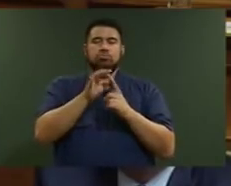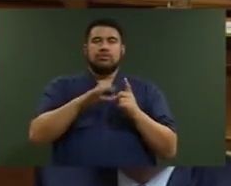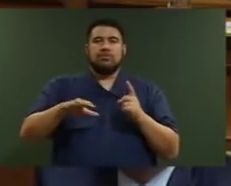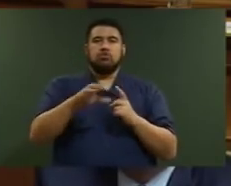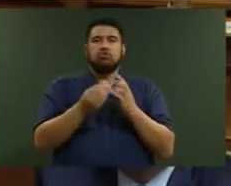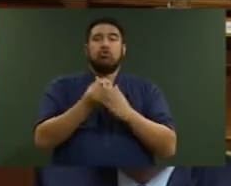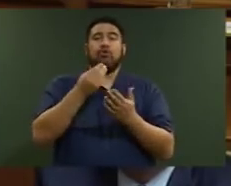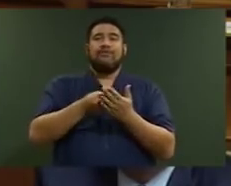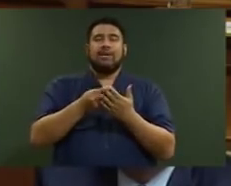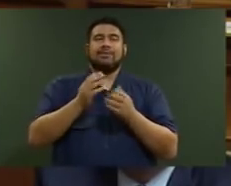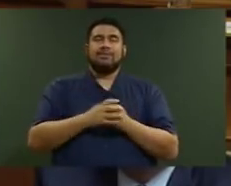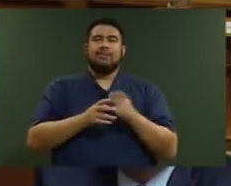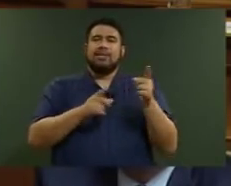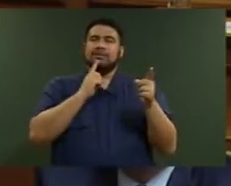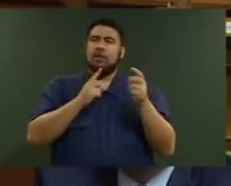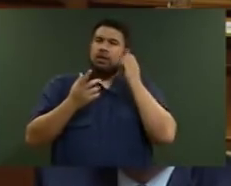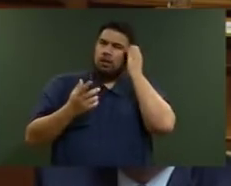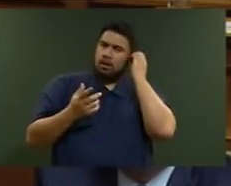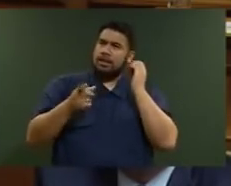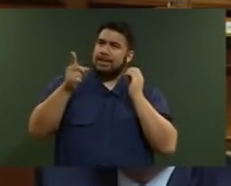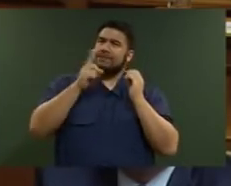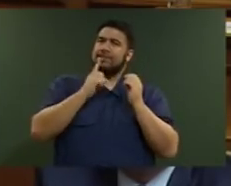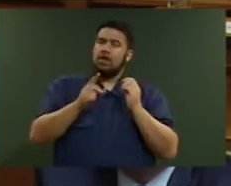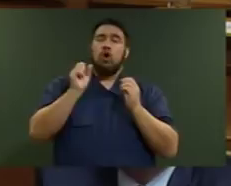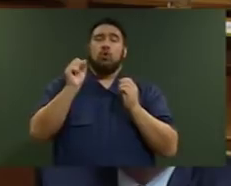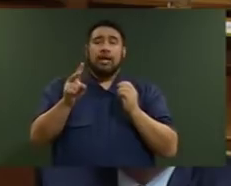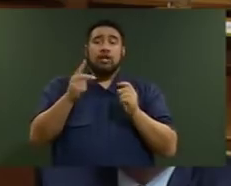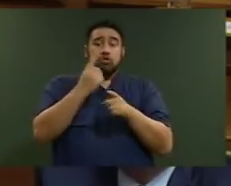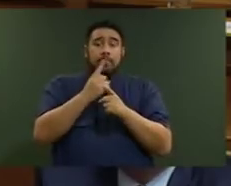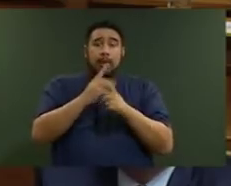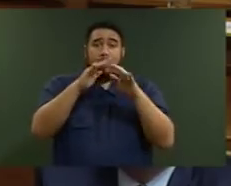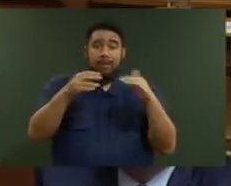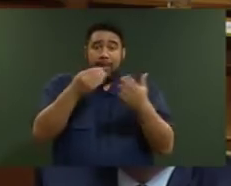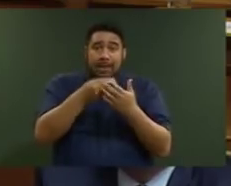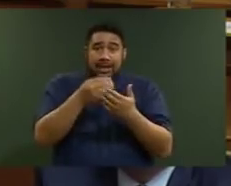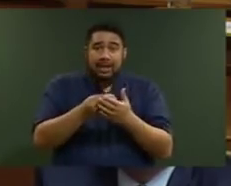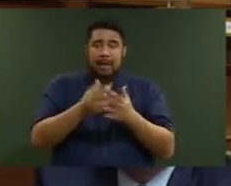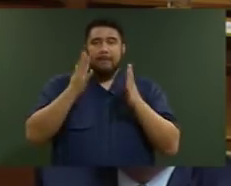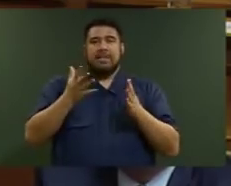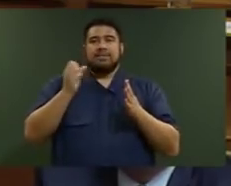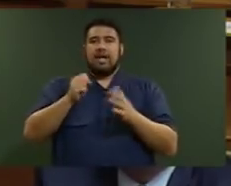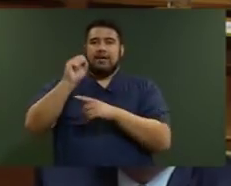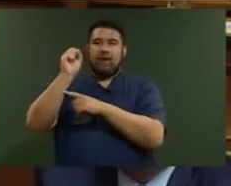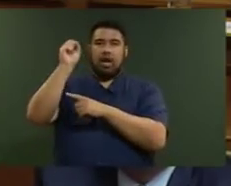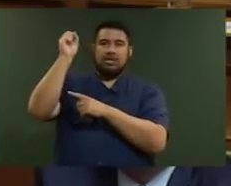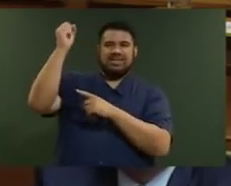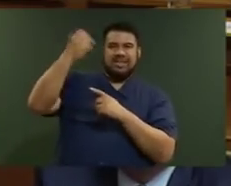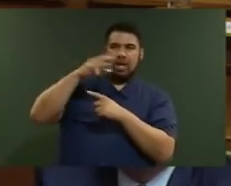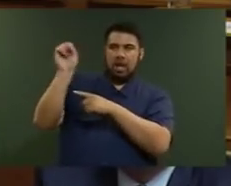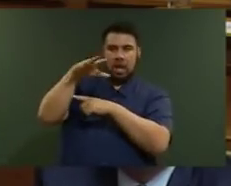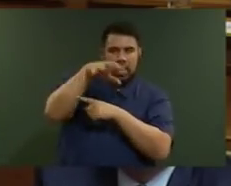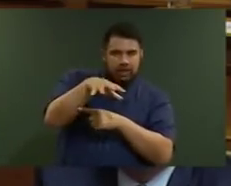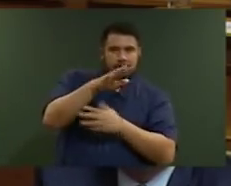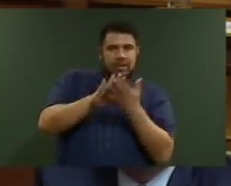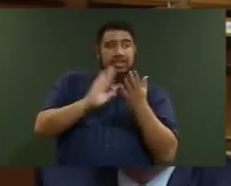that we want a good deal of sunlight where public money is involved, end of quote. If so, will he instruct his officials